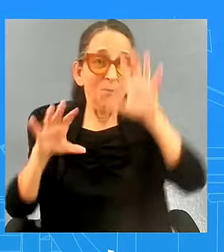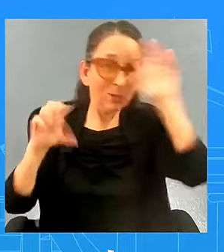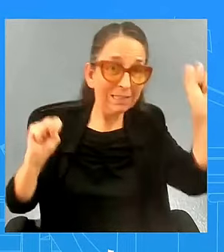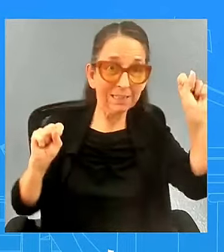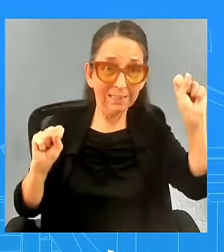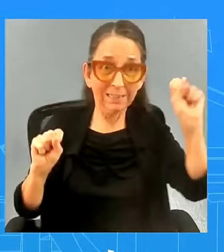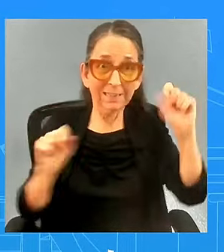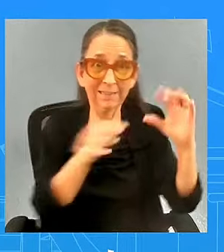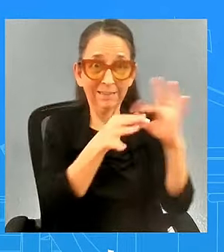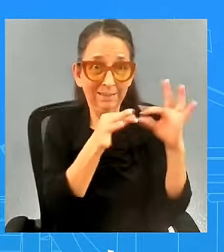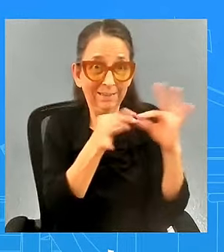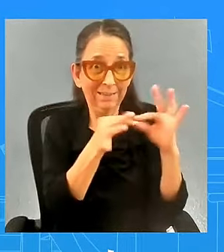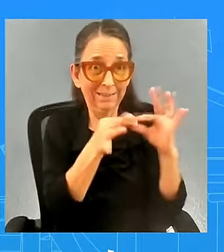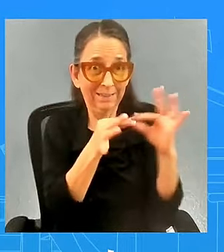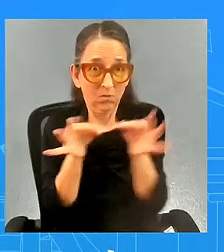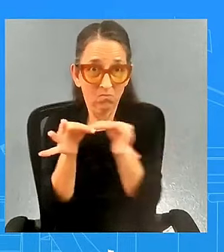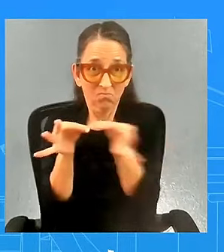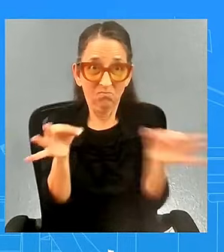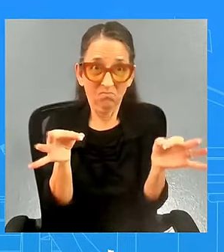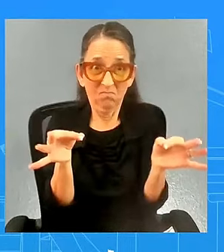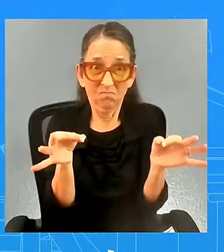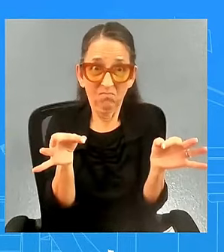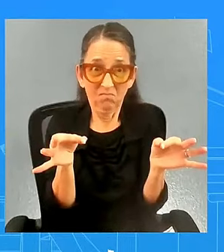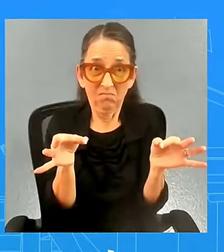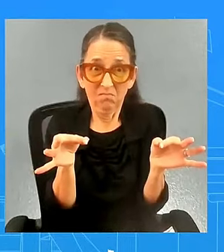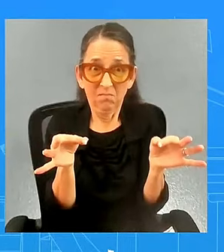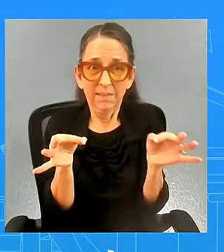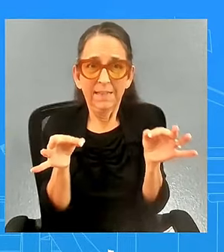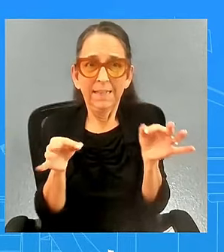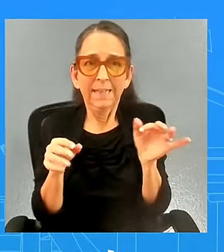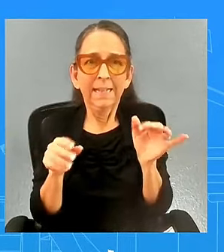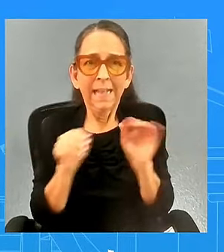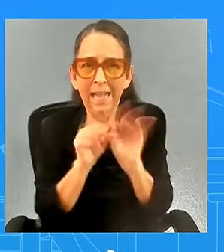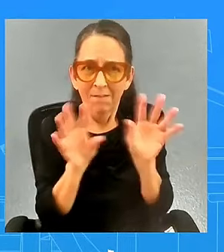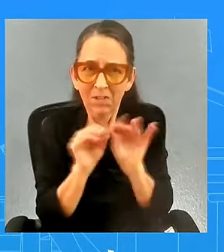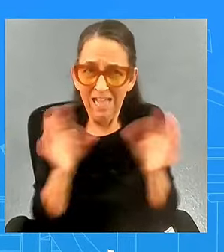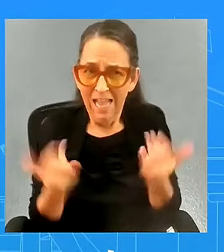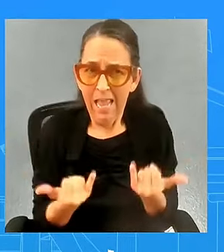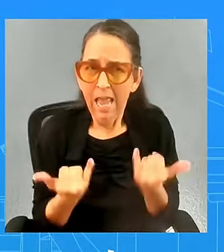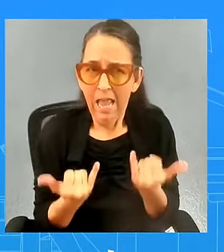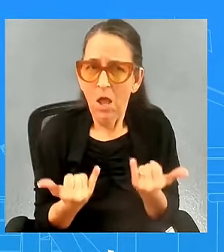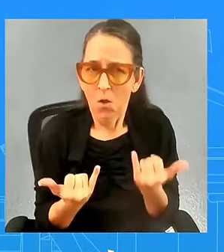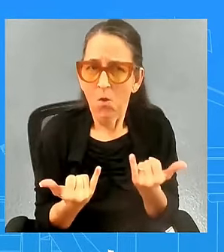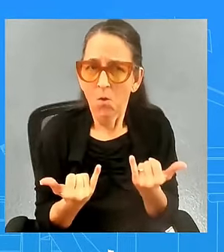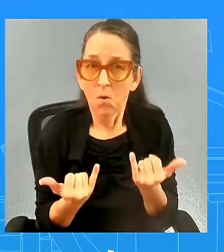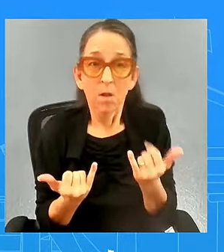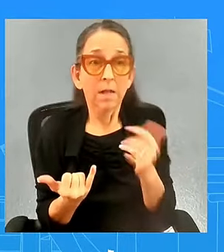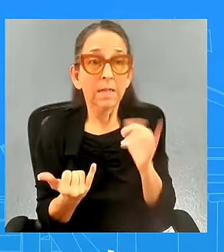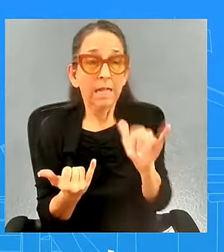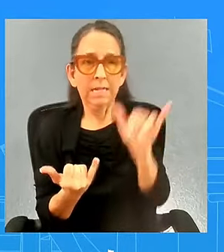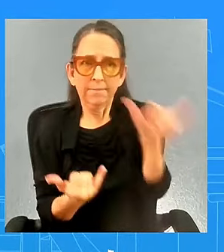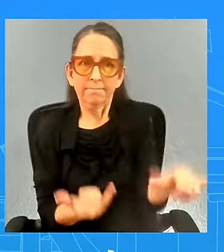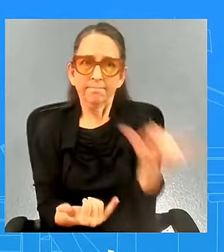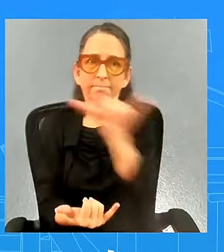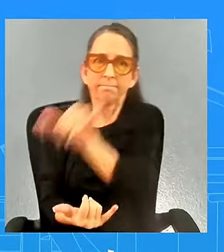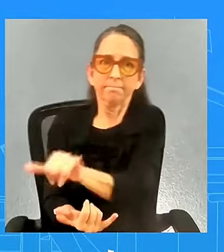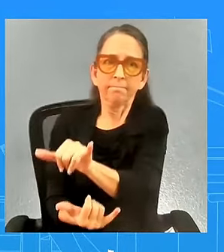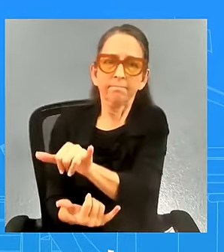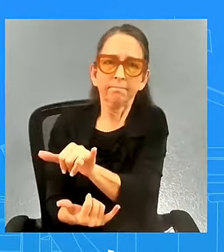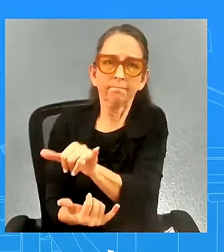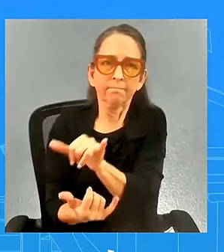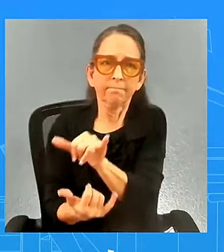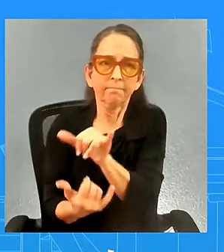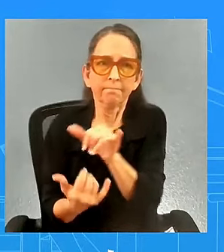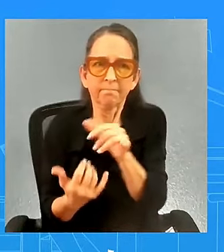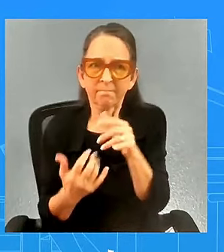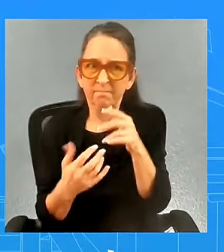one comment that he has clarified now could have similar reverberations to that previous comment making this